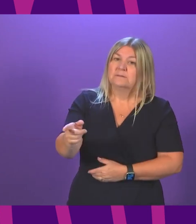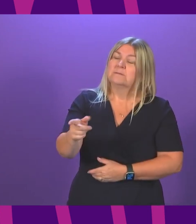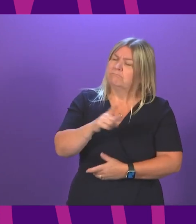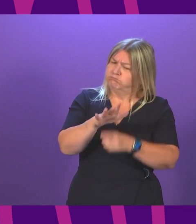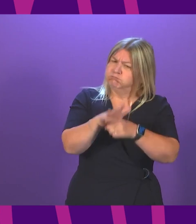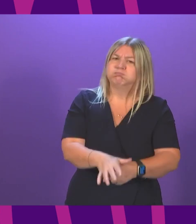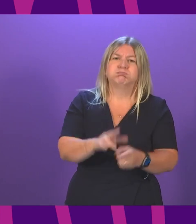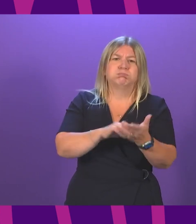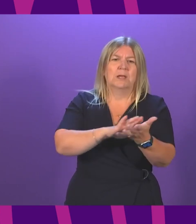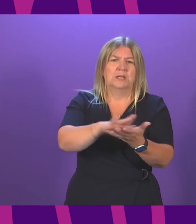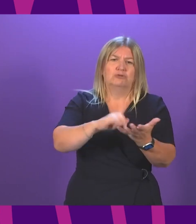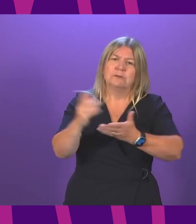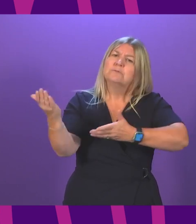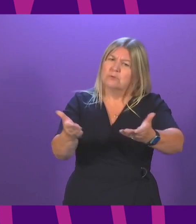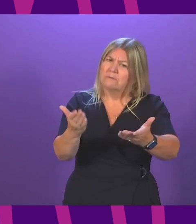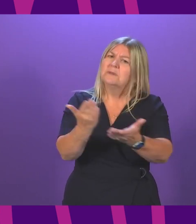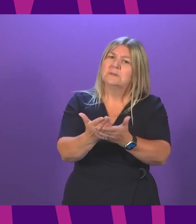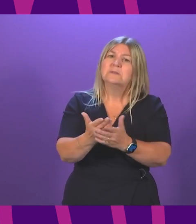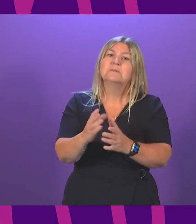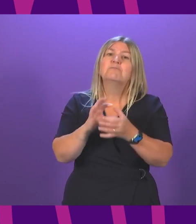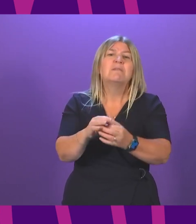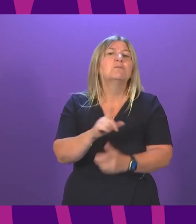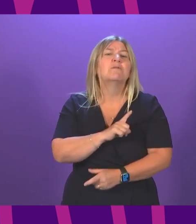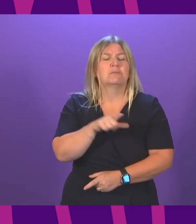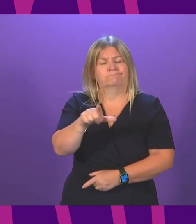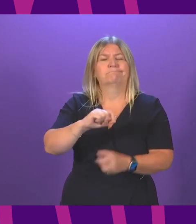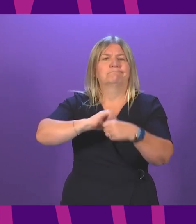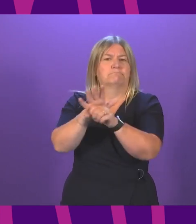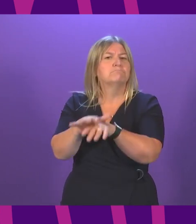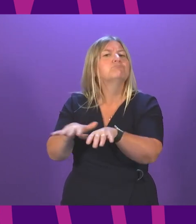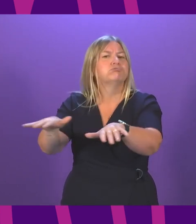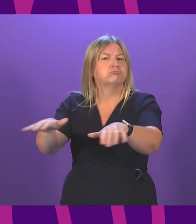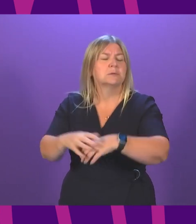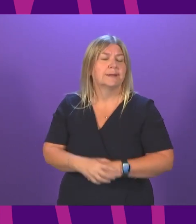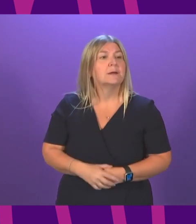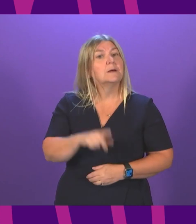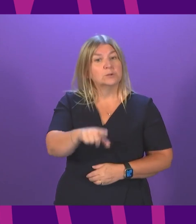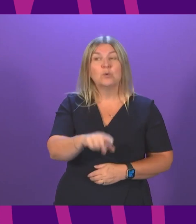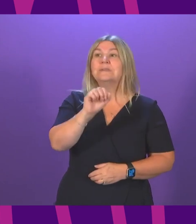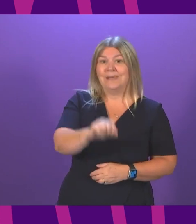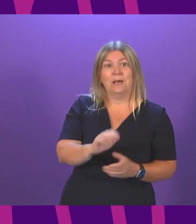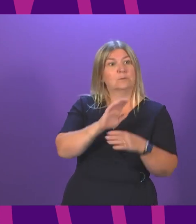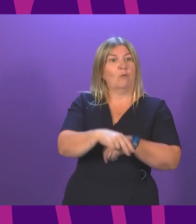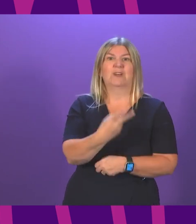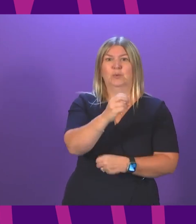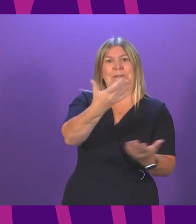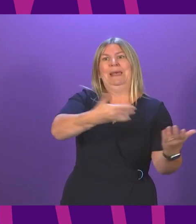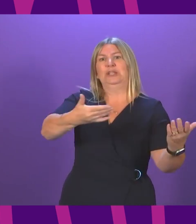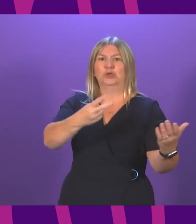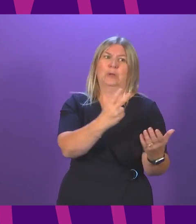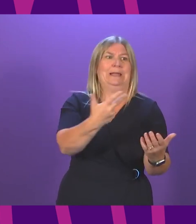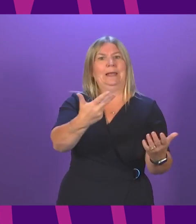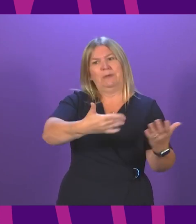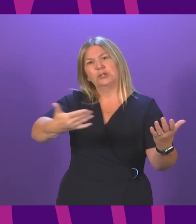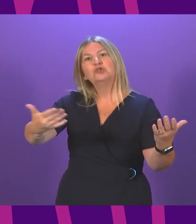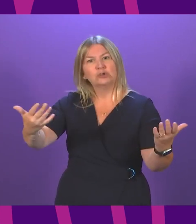Health Service caused by Covid. So we haven't just produced a 28 page plan, important though that is. What we have done is